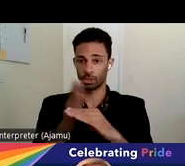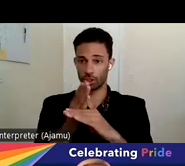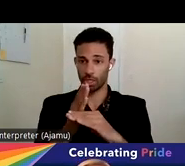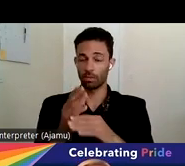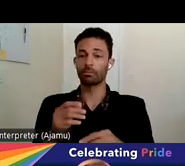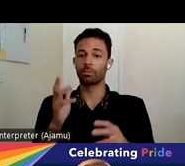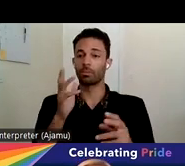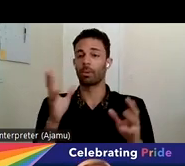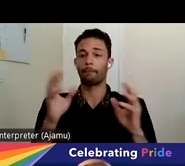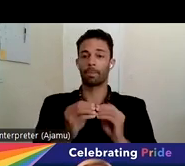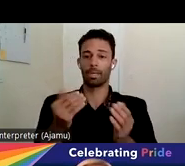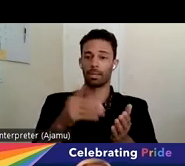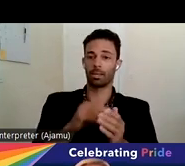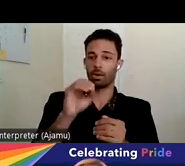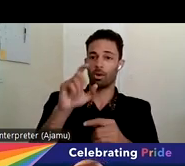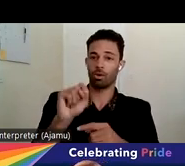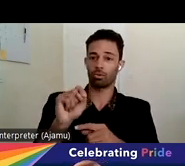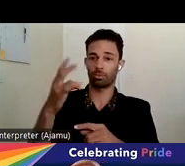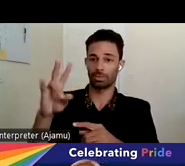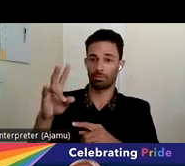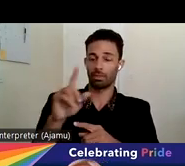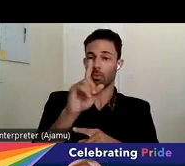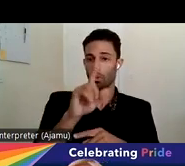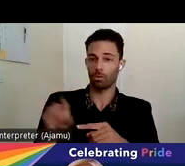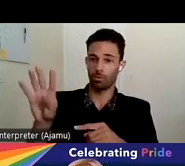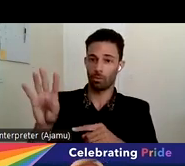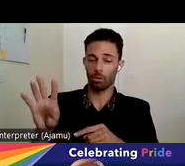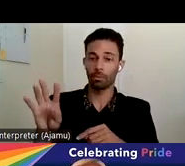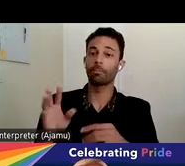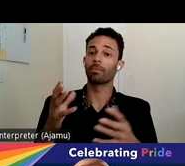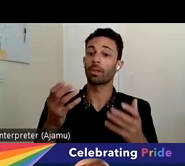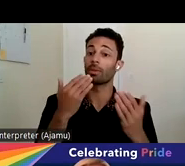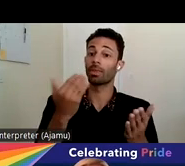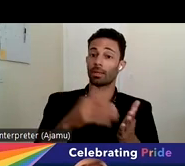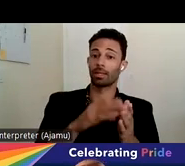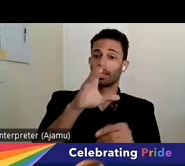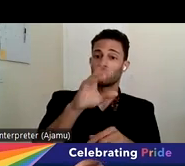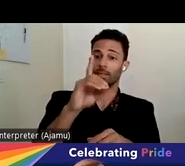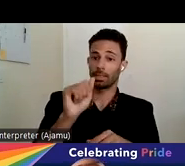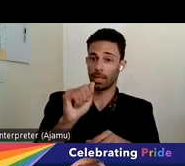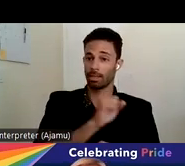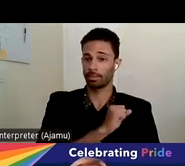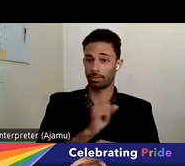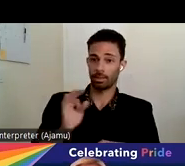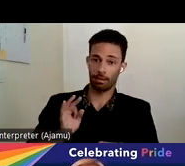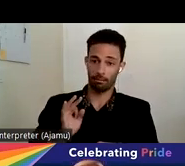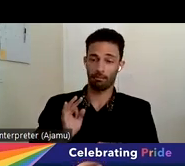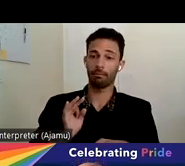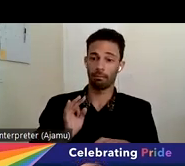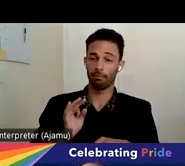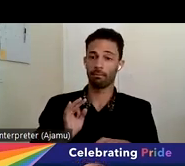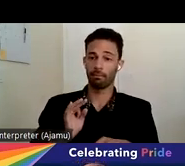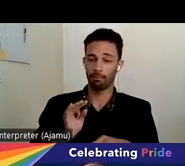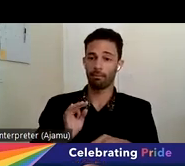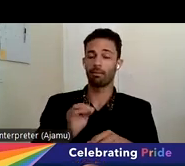october 17th from one to four i want to thank again the cda staff for staffing today's meeting and